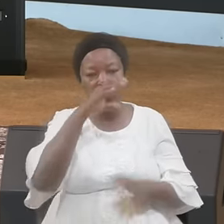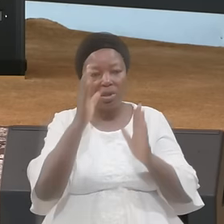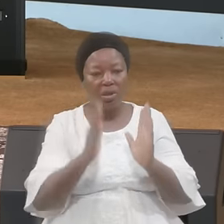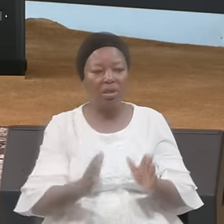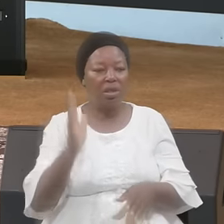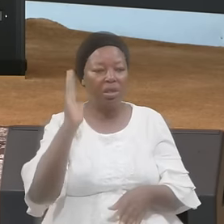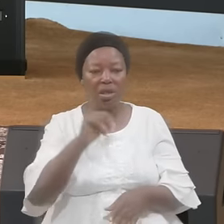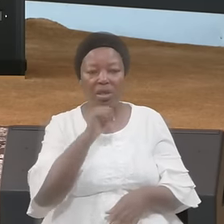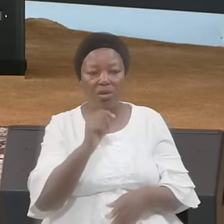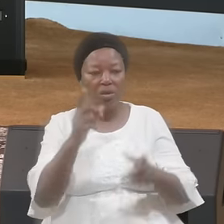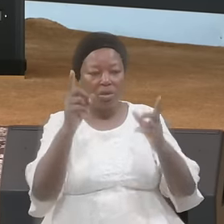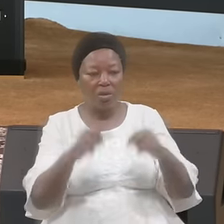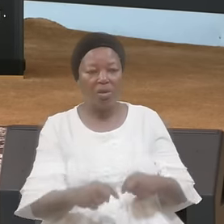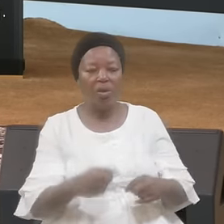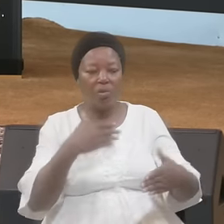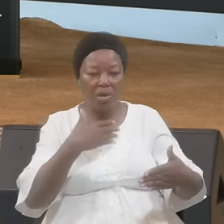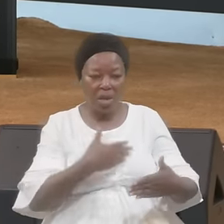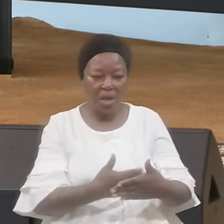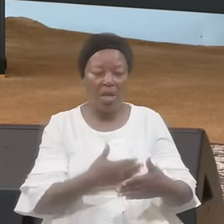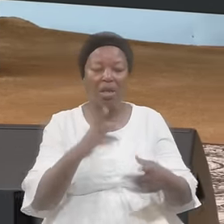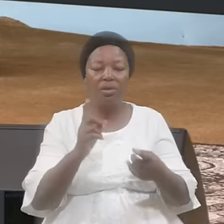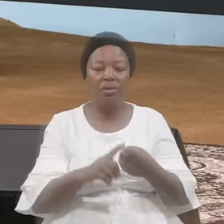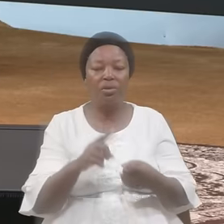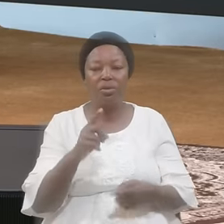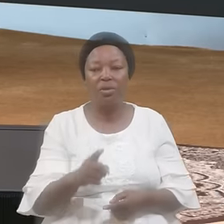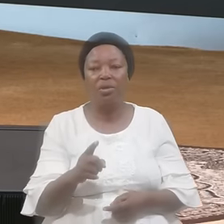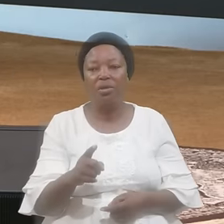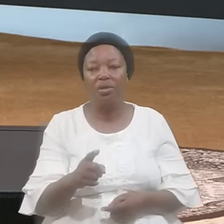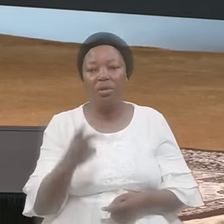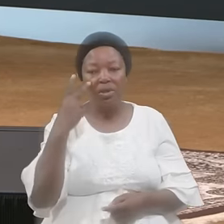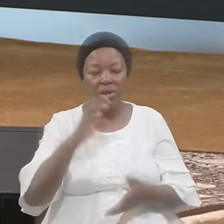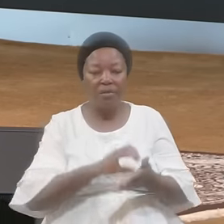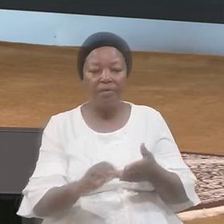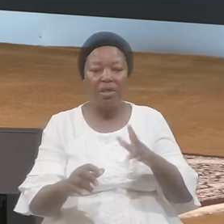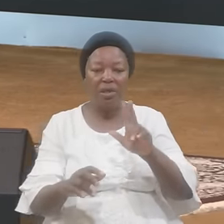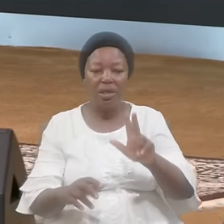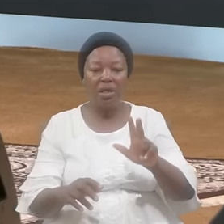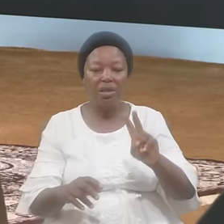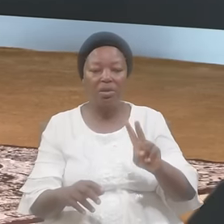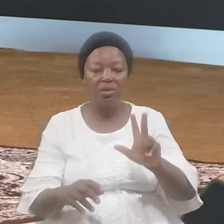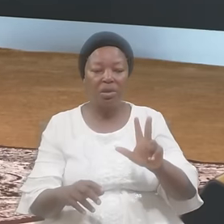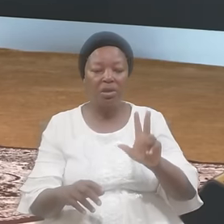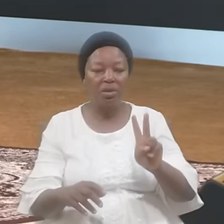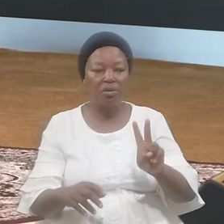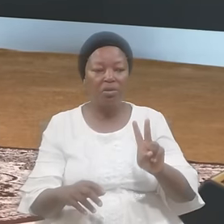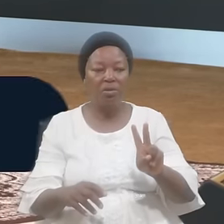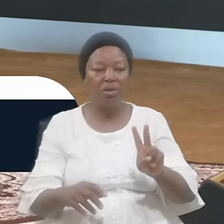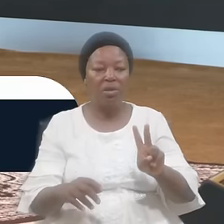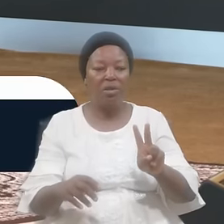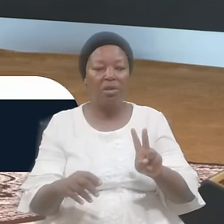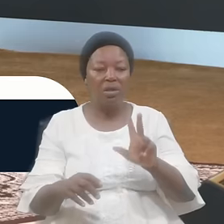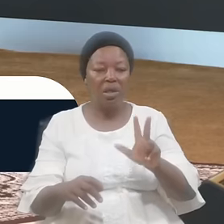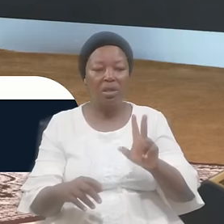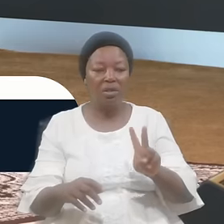not come Nigh unto you Look at verse 32 In verse 32 It